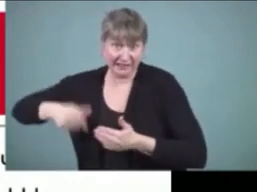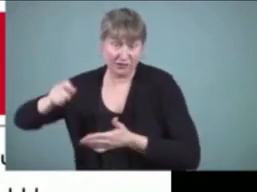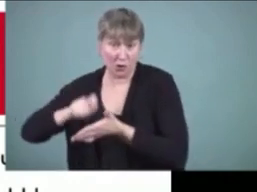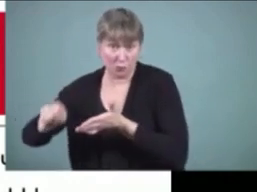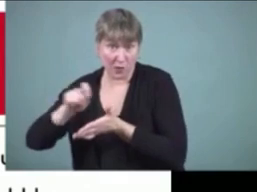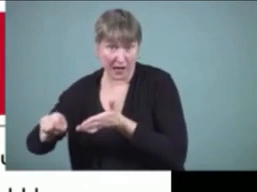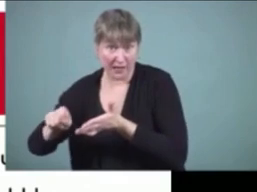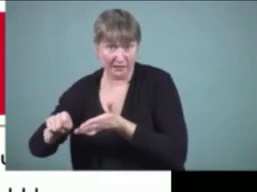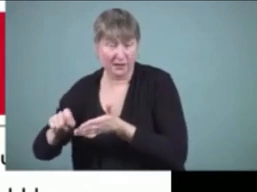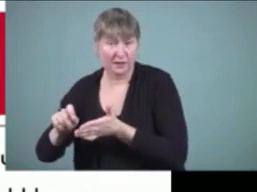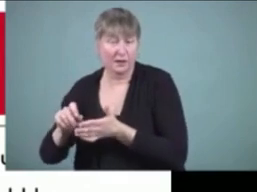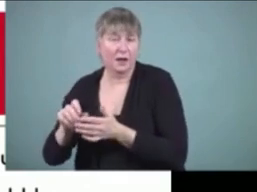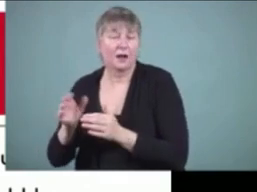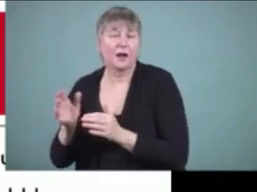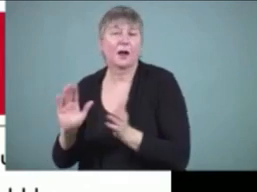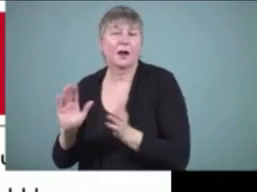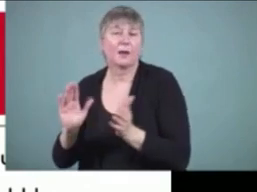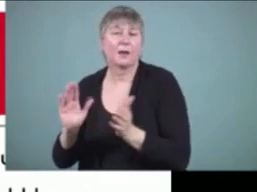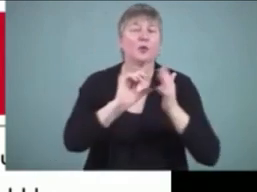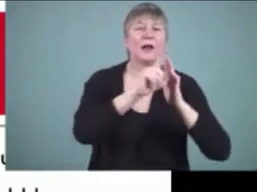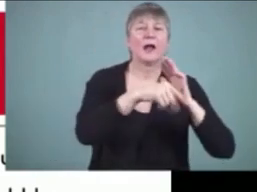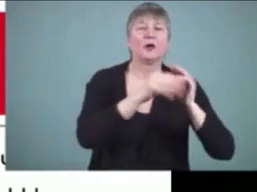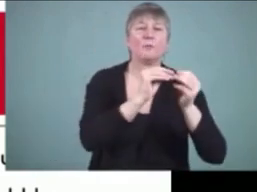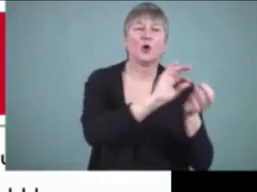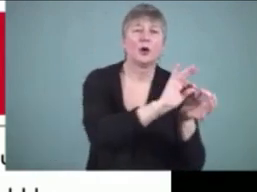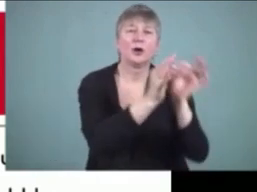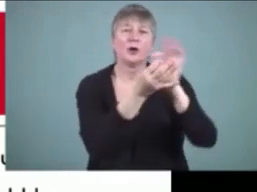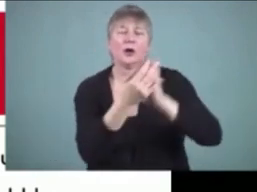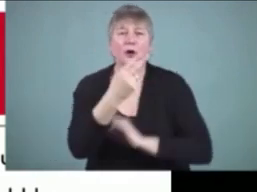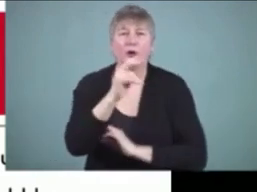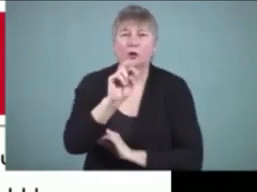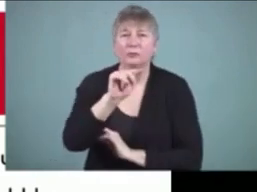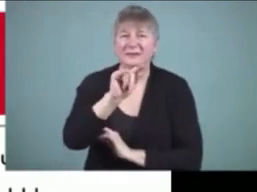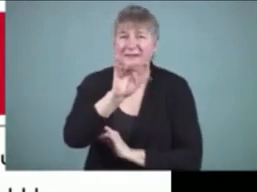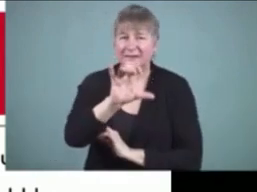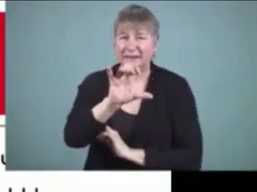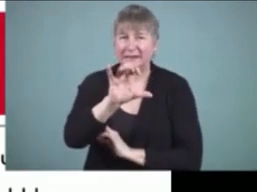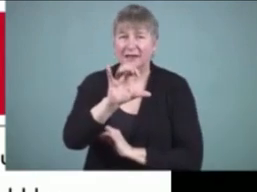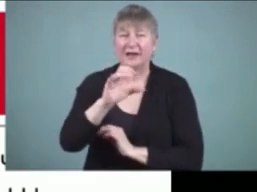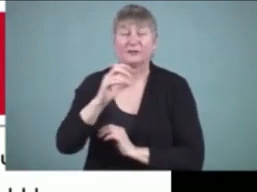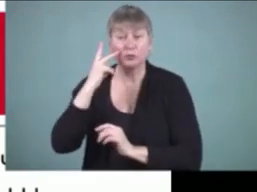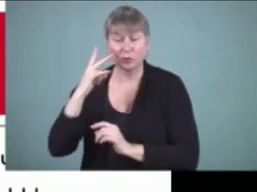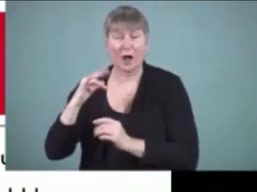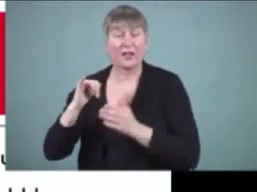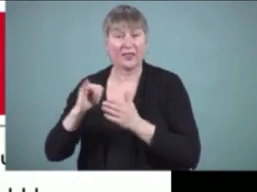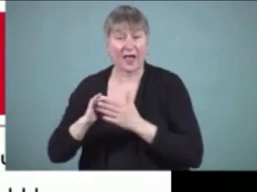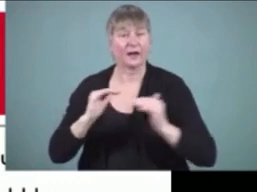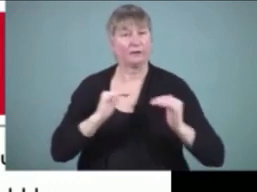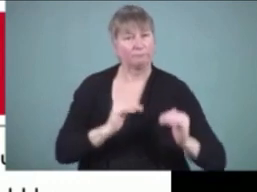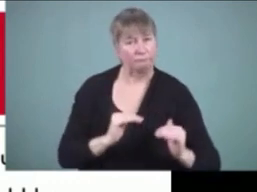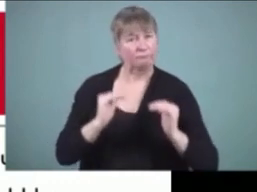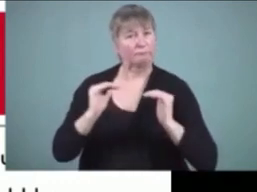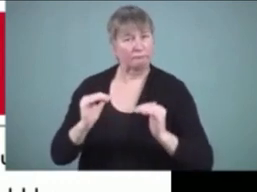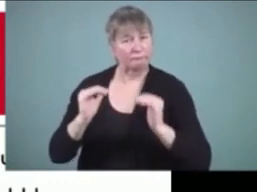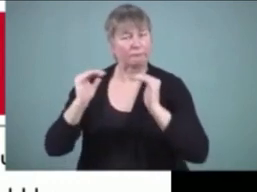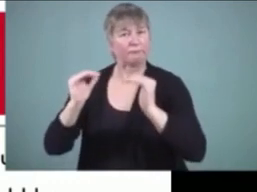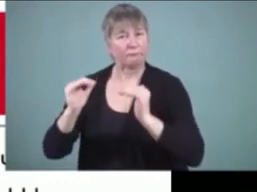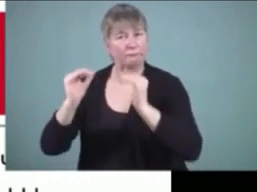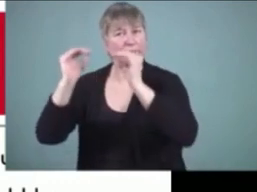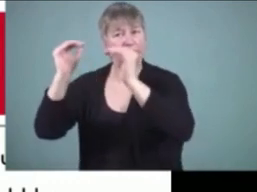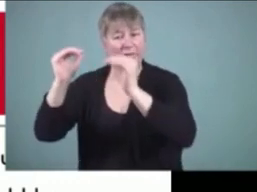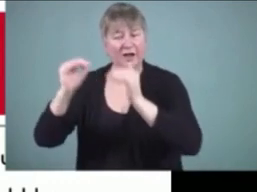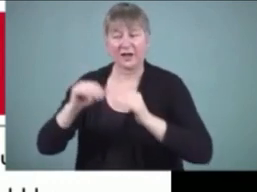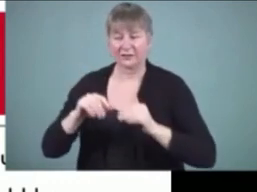heuristic. If you saw how those examples developed over time, giving a direction like don't do